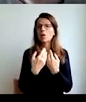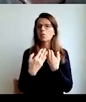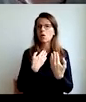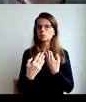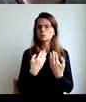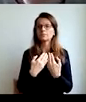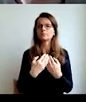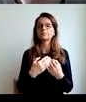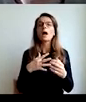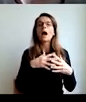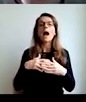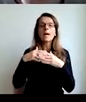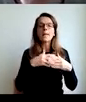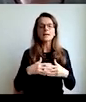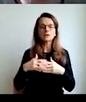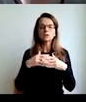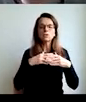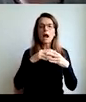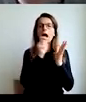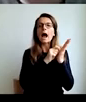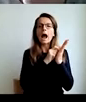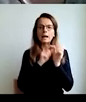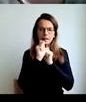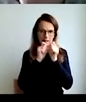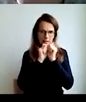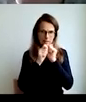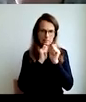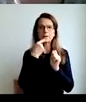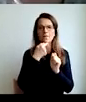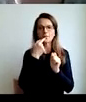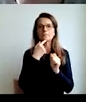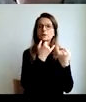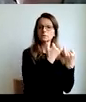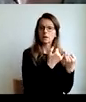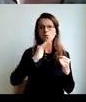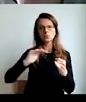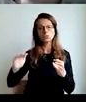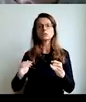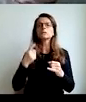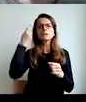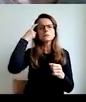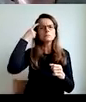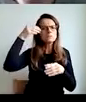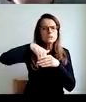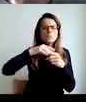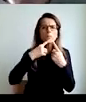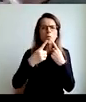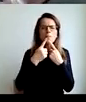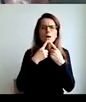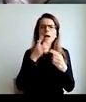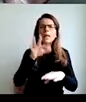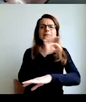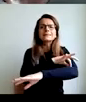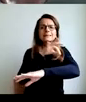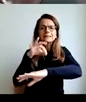are our relationships, US survey, parents and children have three to